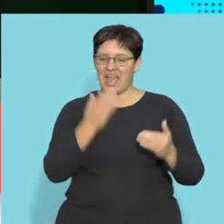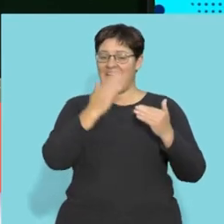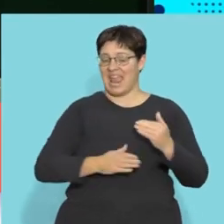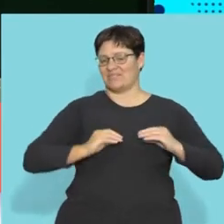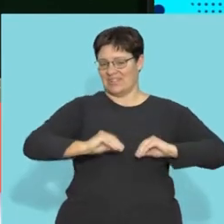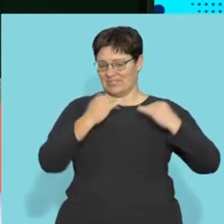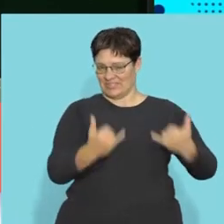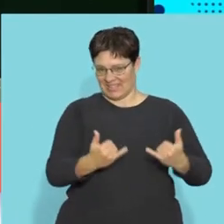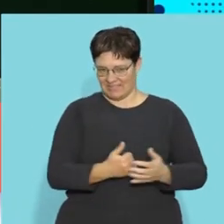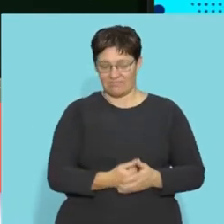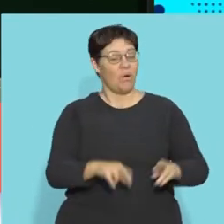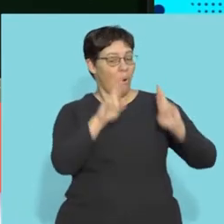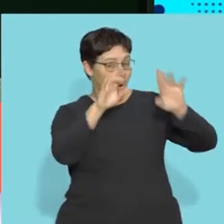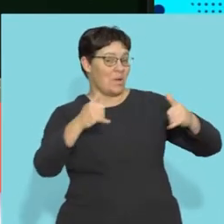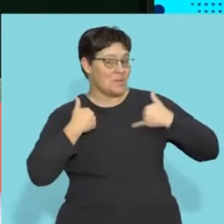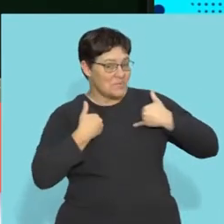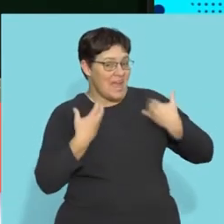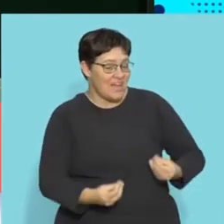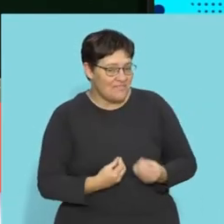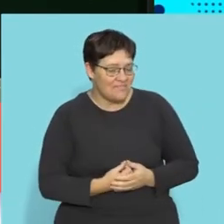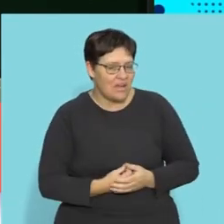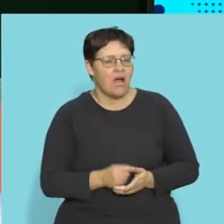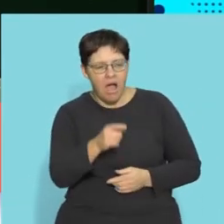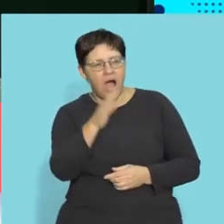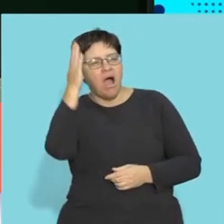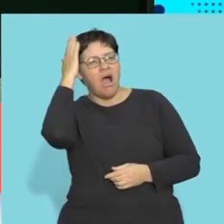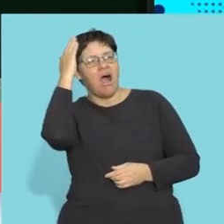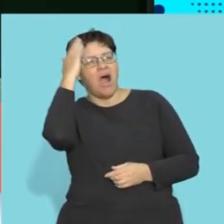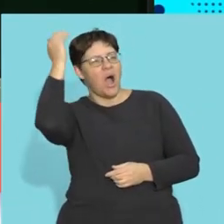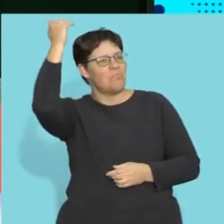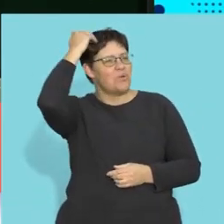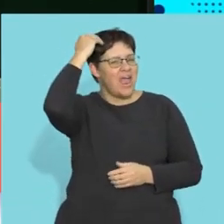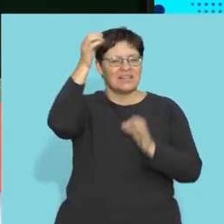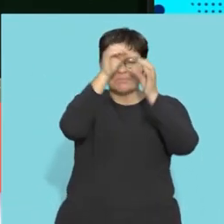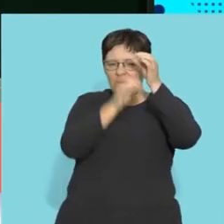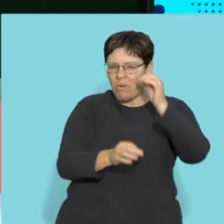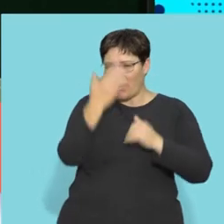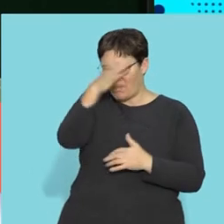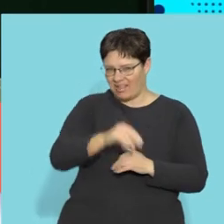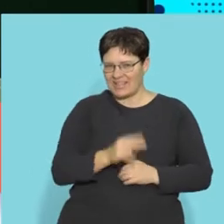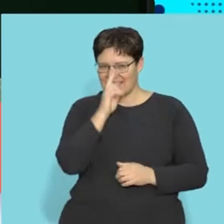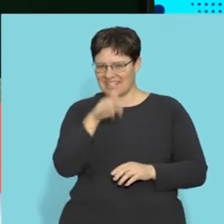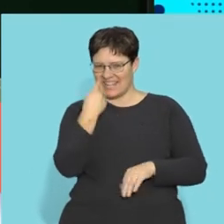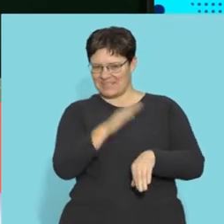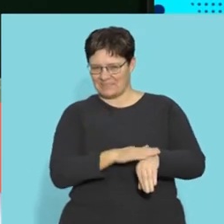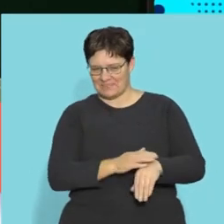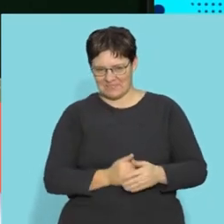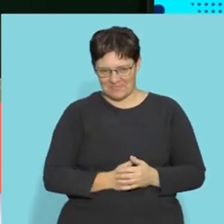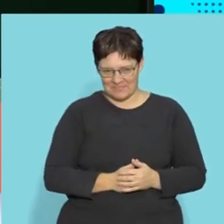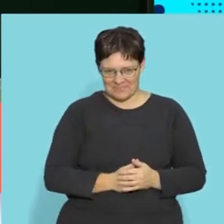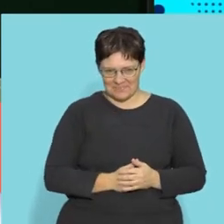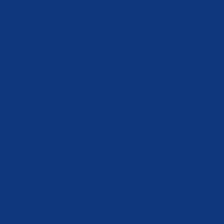at the end of our session i hope you enjoyed it and that you know more about the brain and the spinal cord see you next time